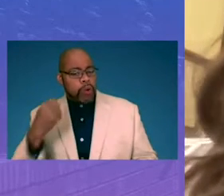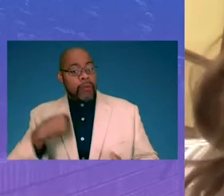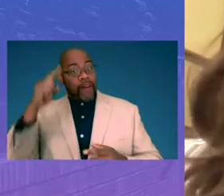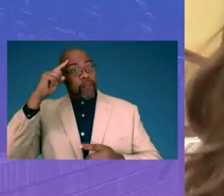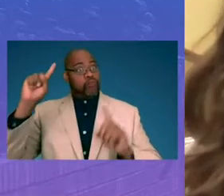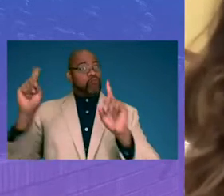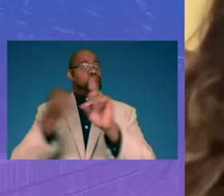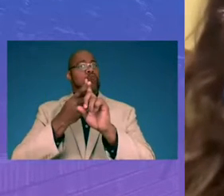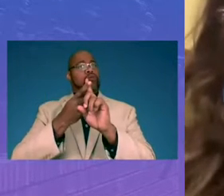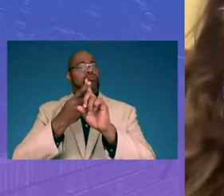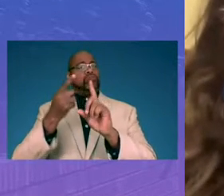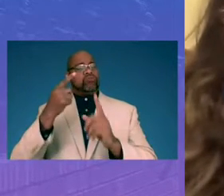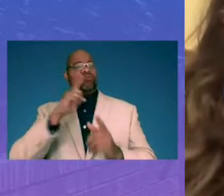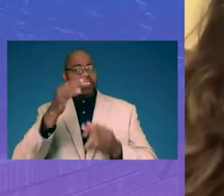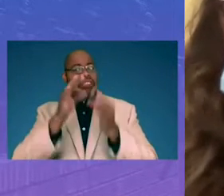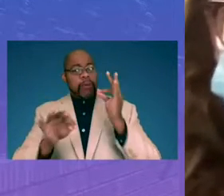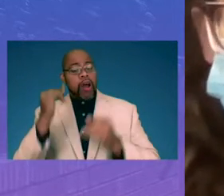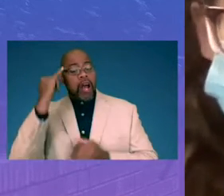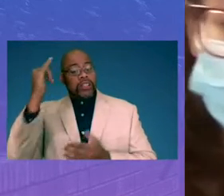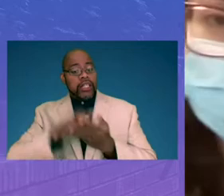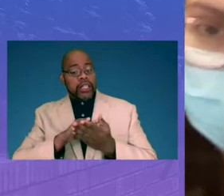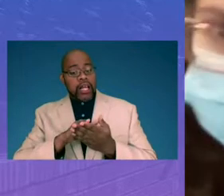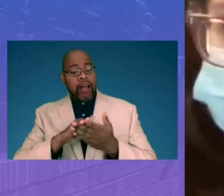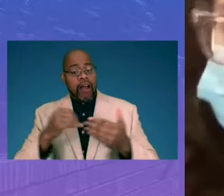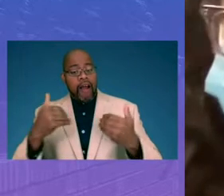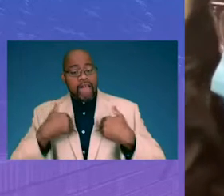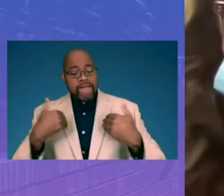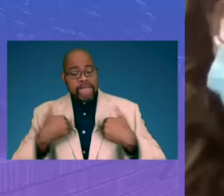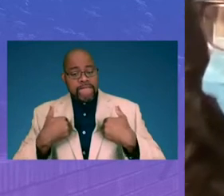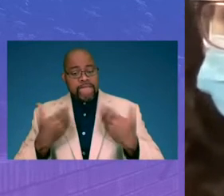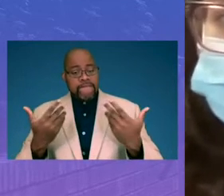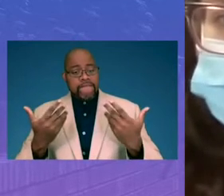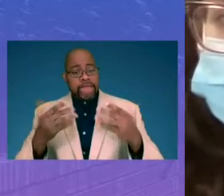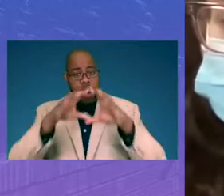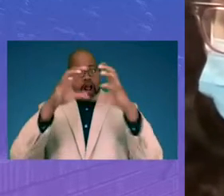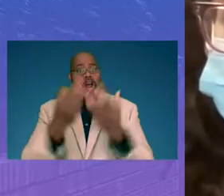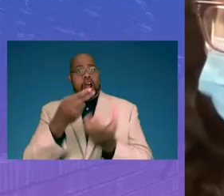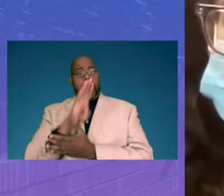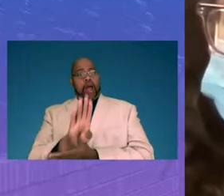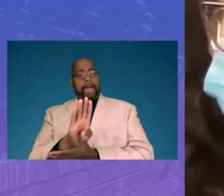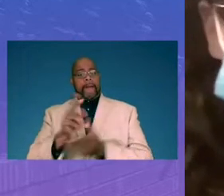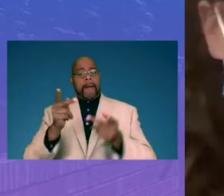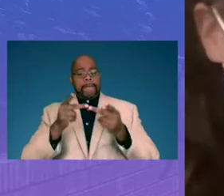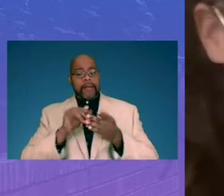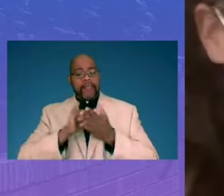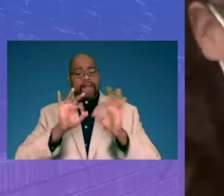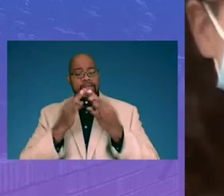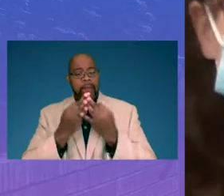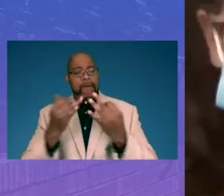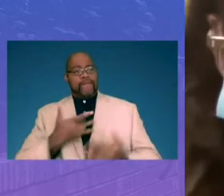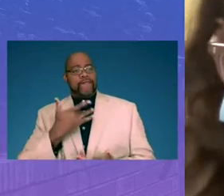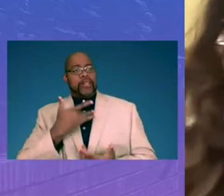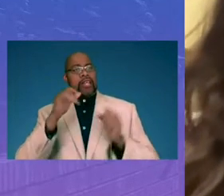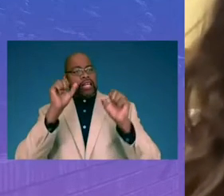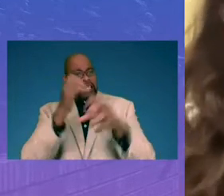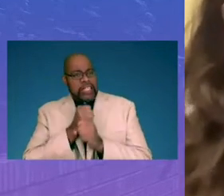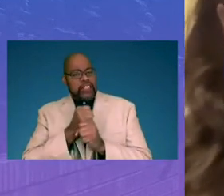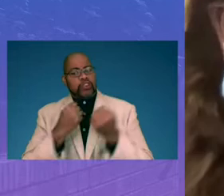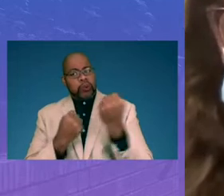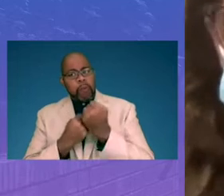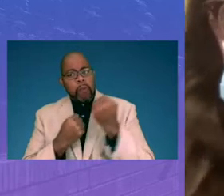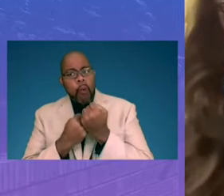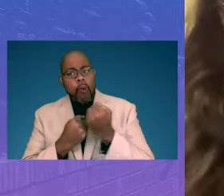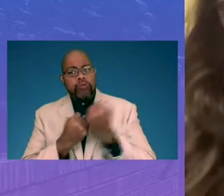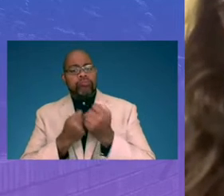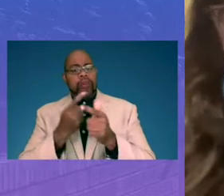quite simple. The idea is to have a hub, a place where families feel like they get the support and the net,